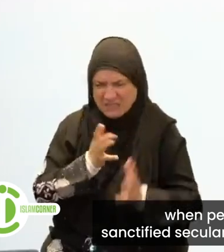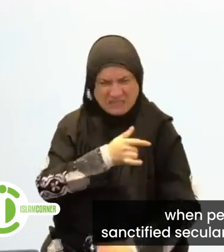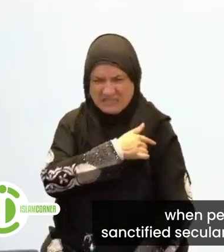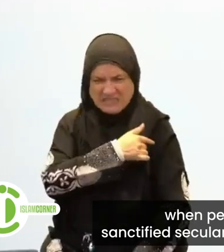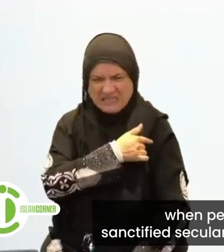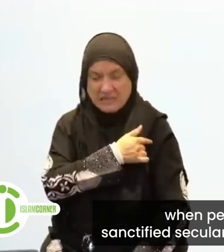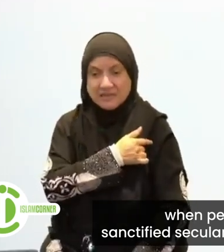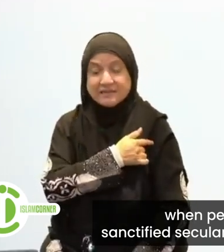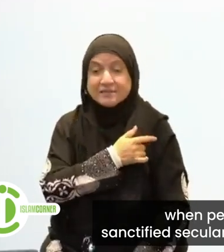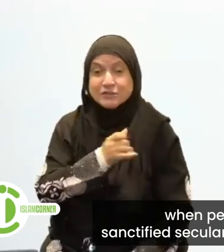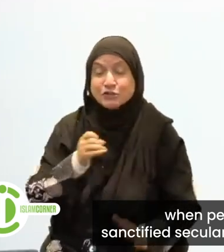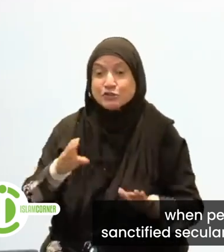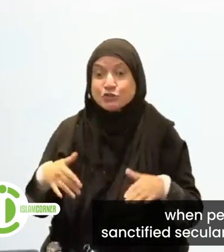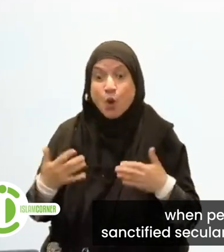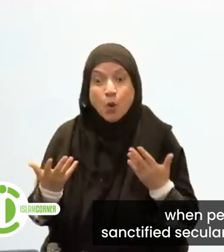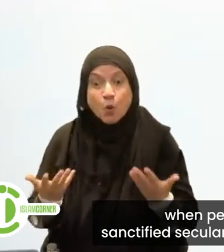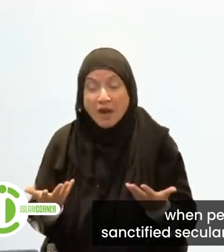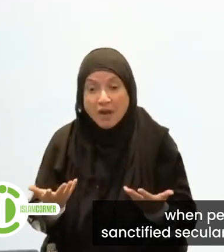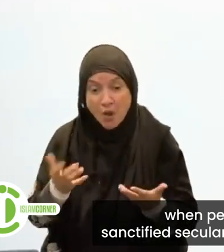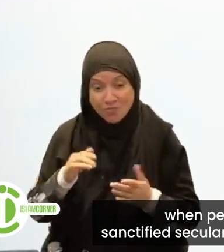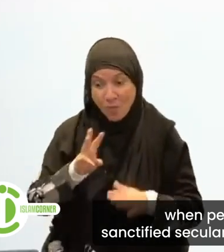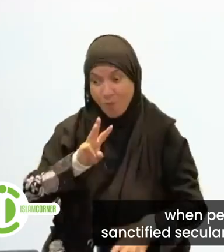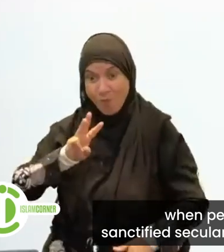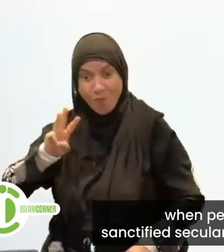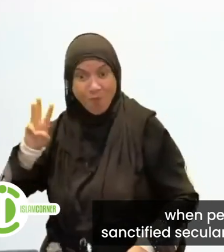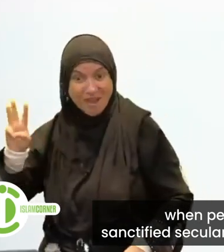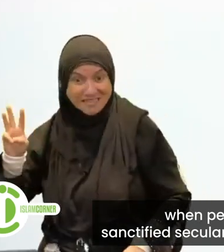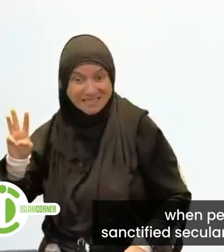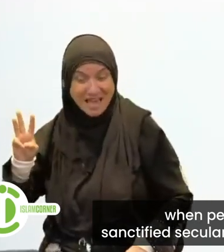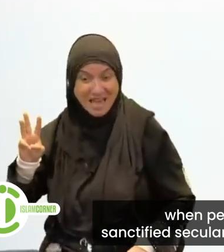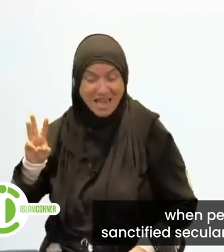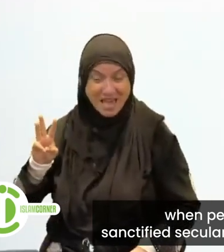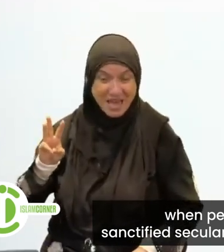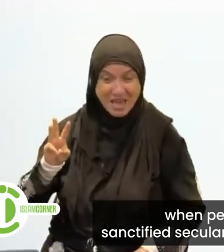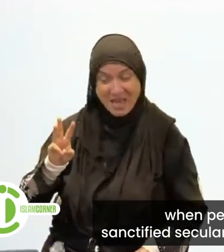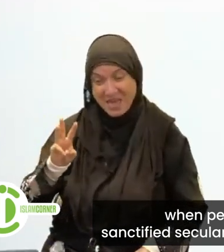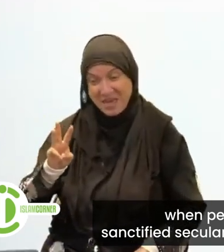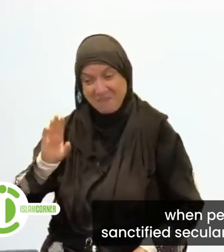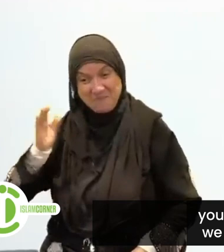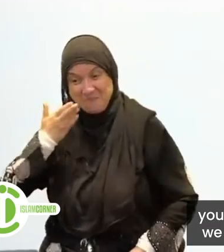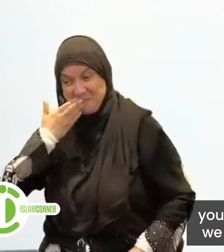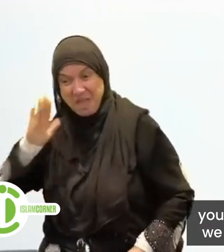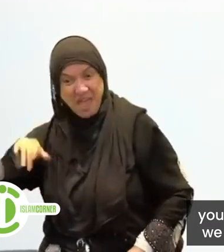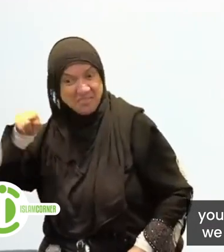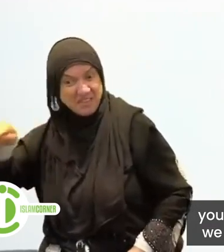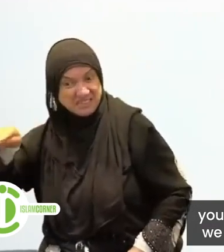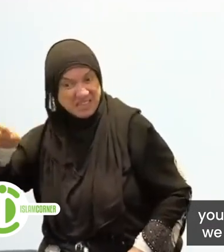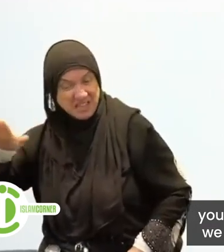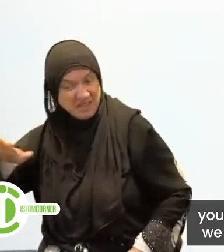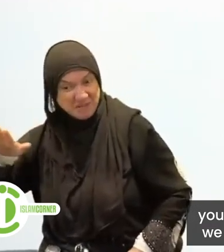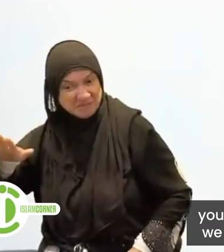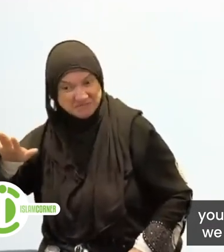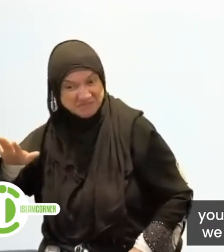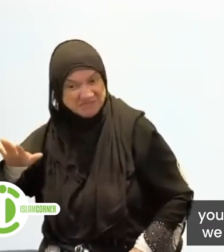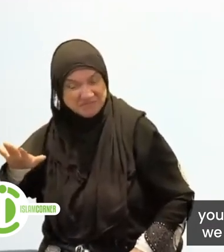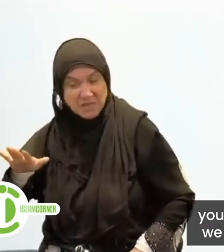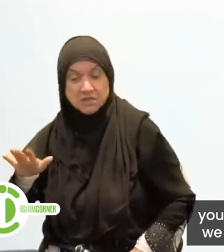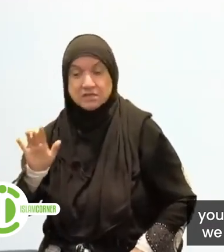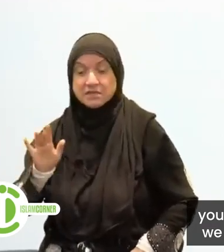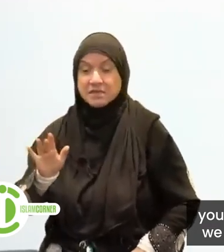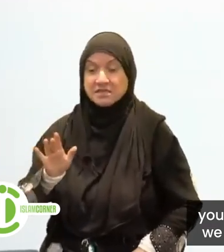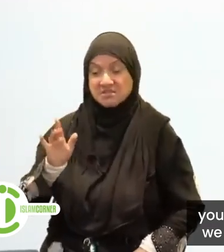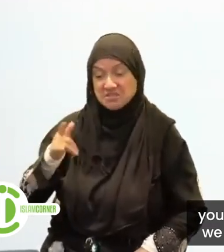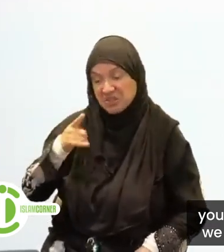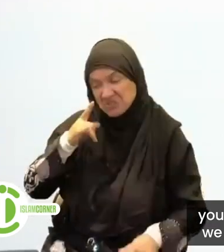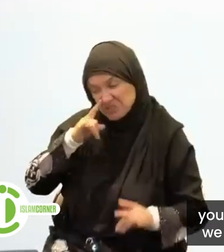ever-changing, sanctified, secular norms. The minute you choose to step out of line, you're the one with